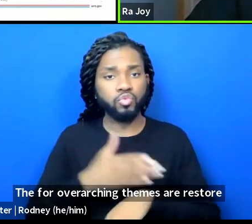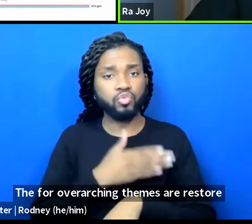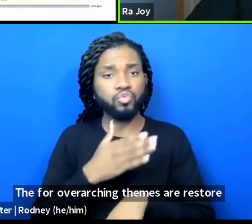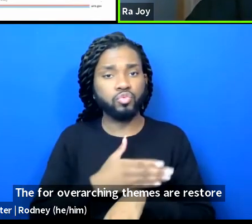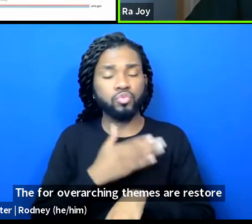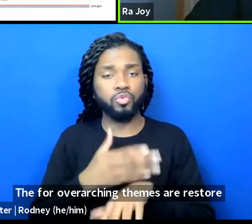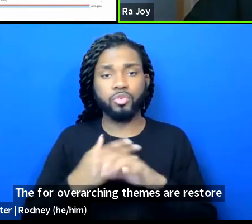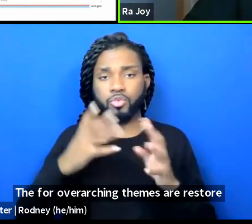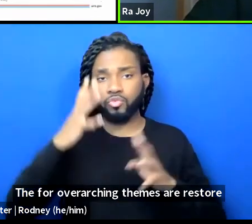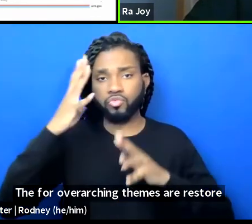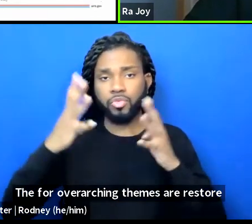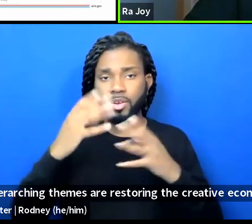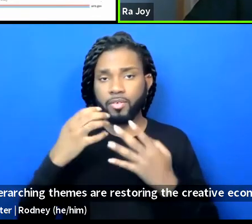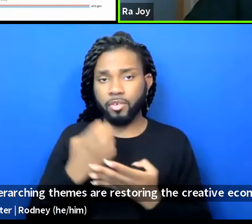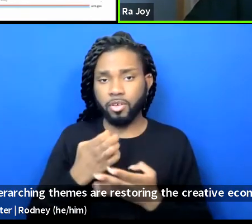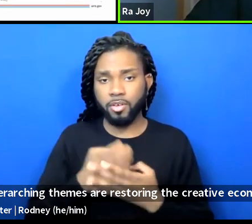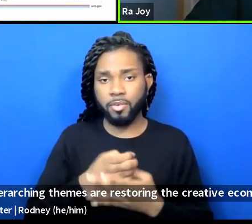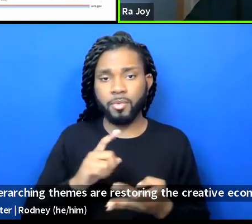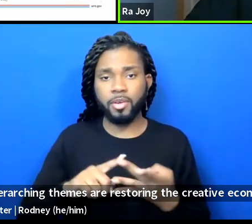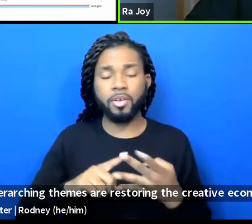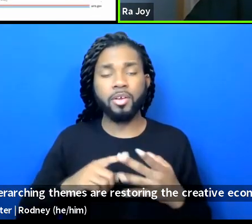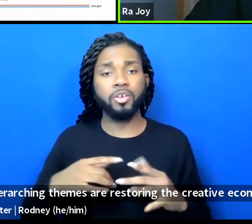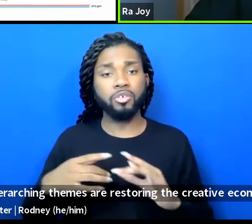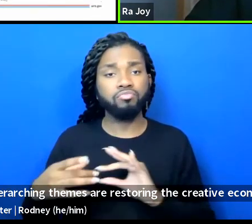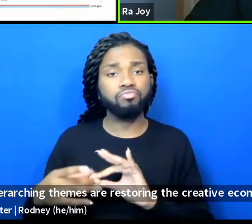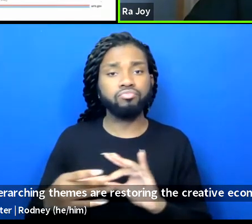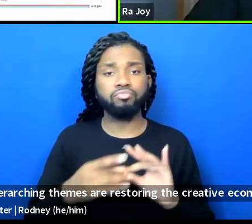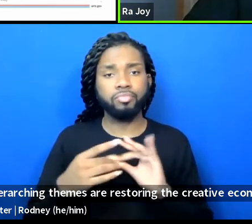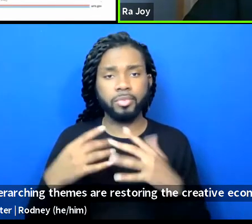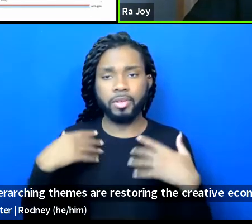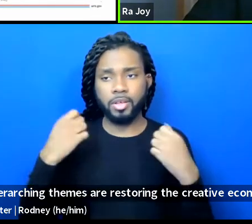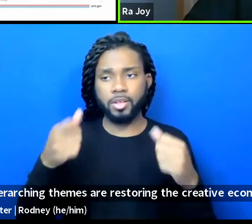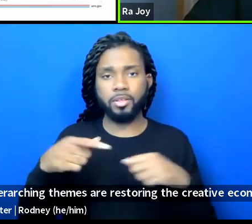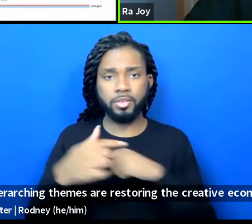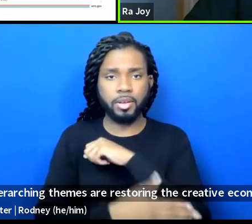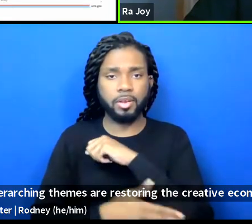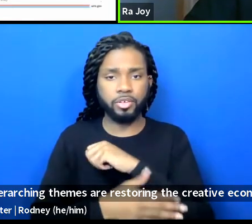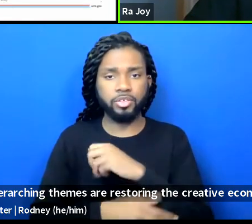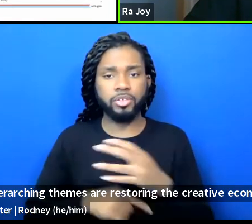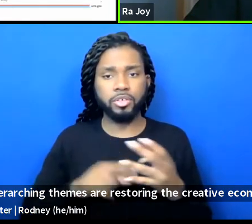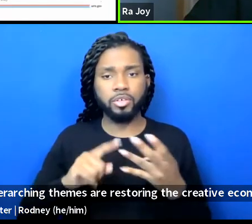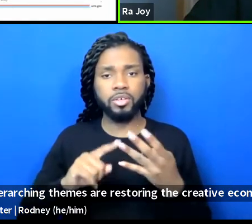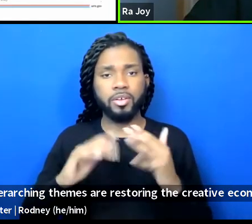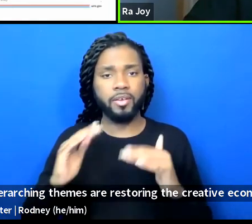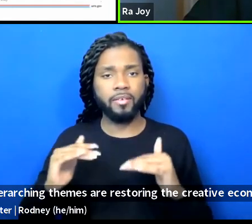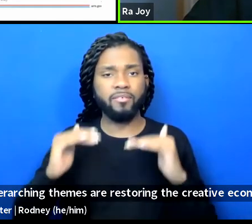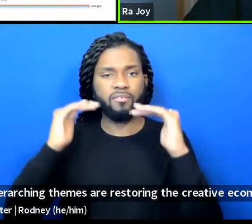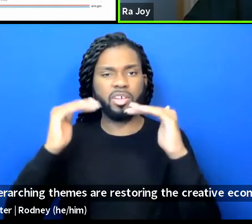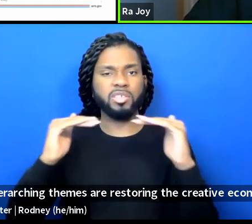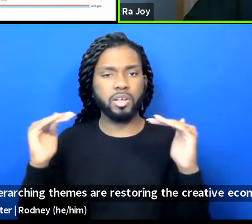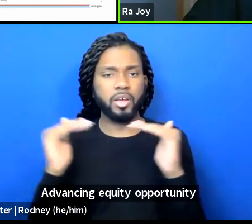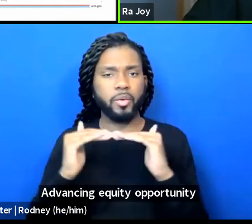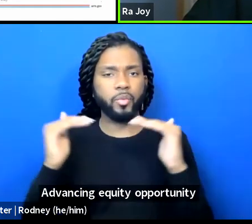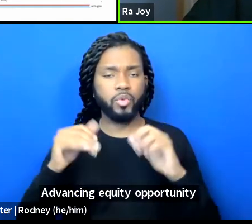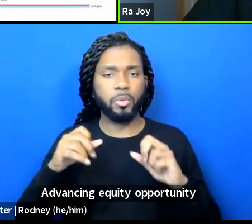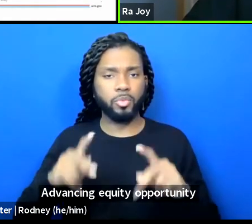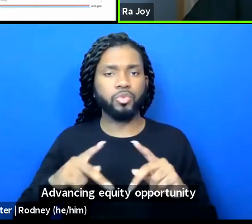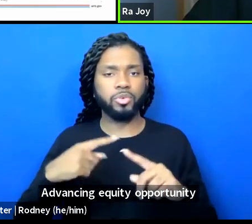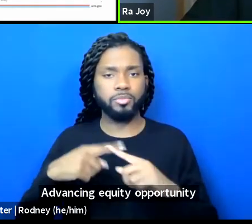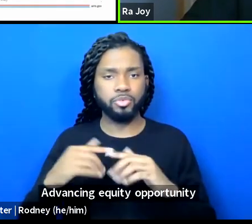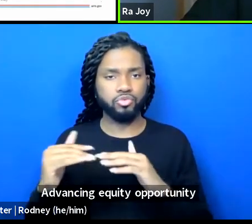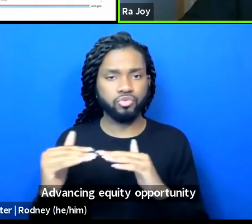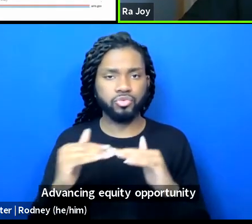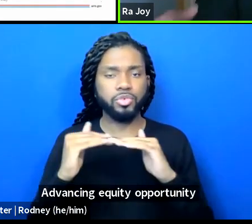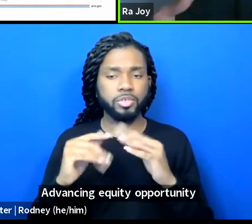economy, uniting and healing the nation, advancing equity, opportunity, and justice,